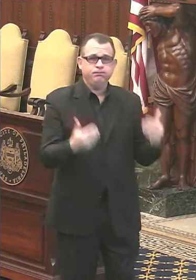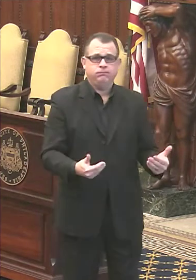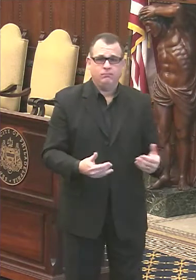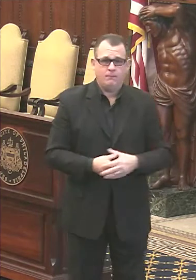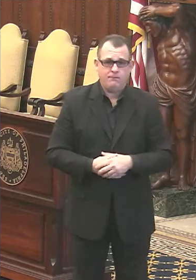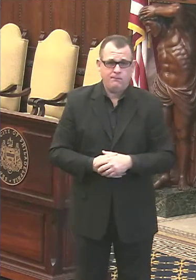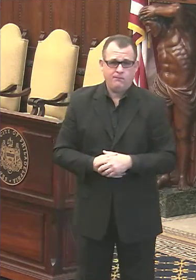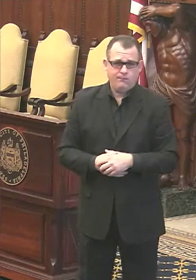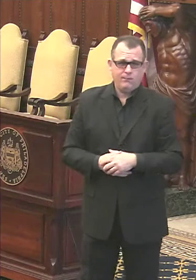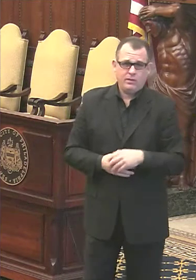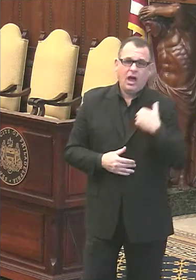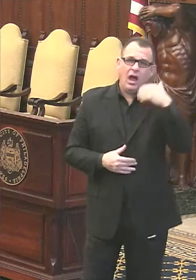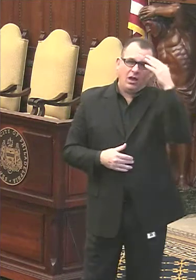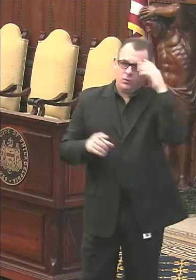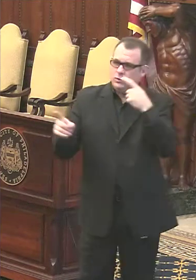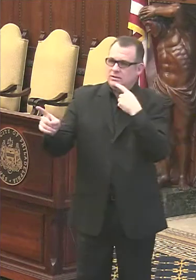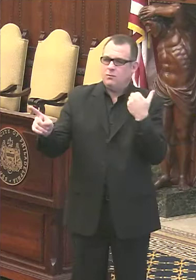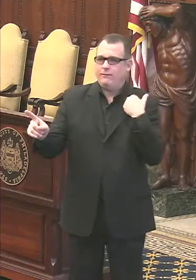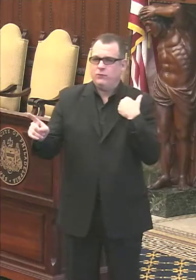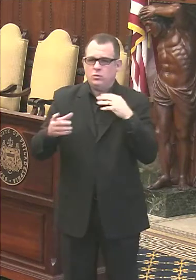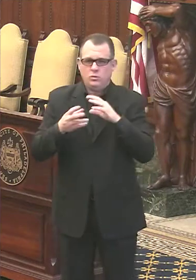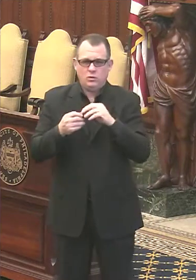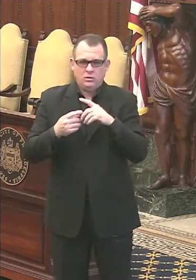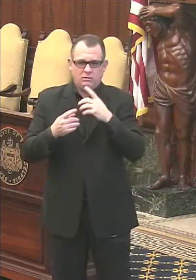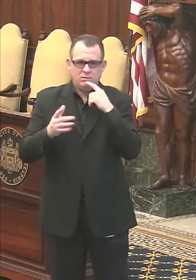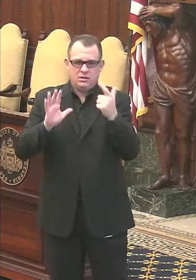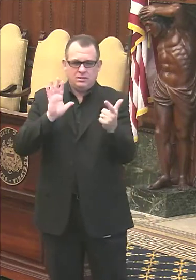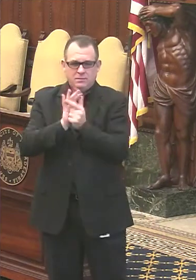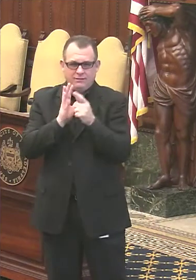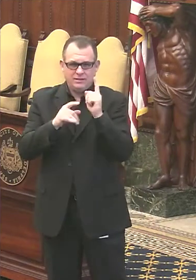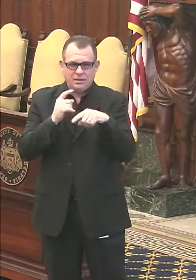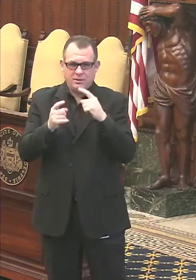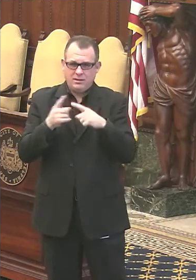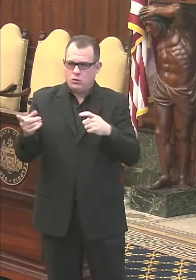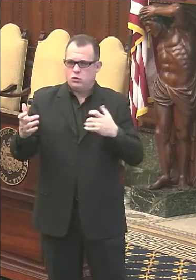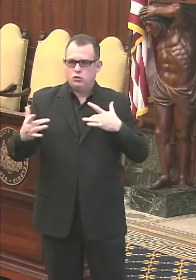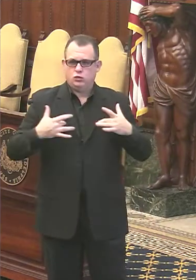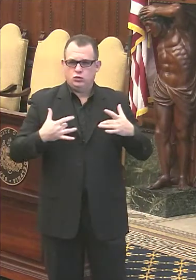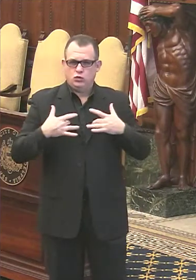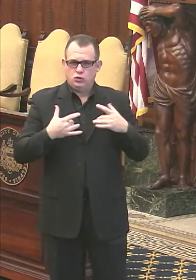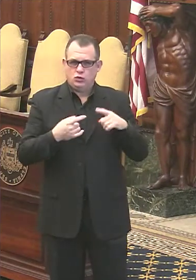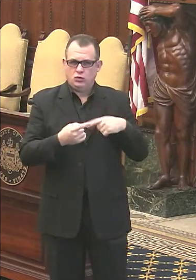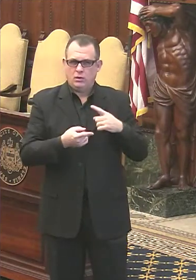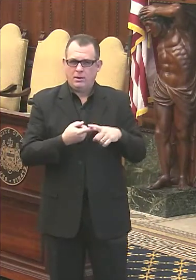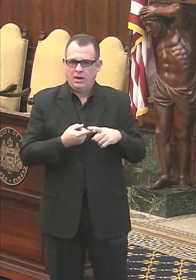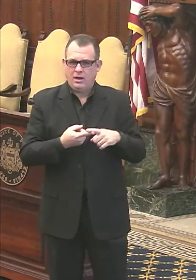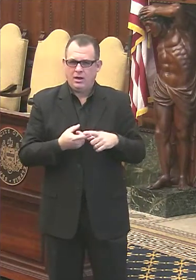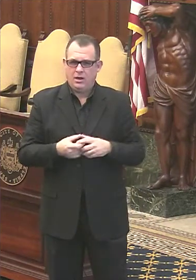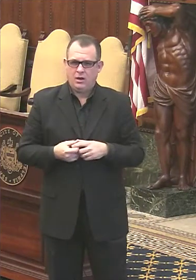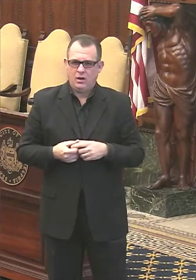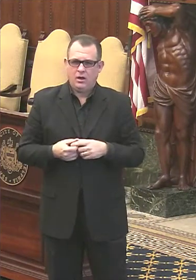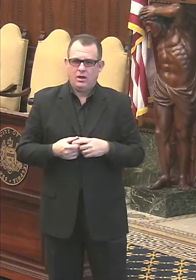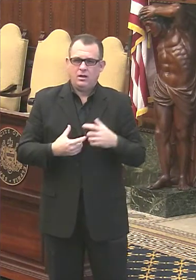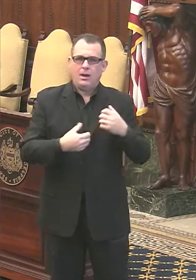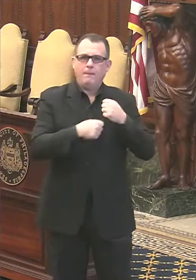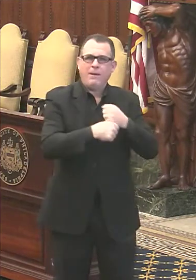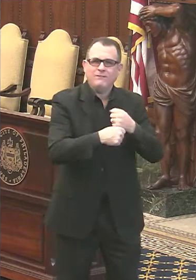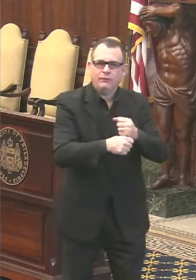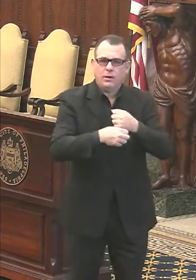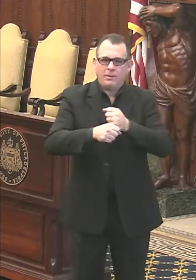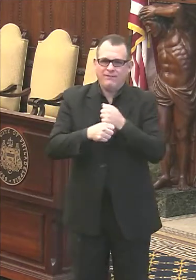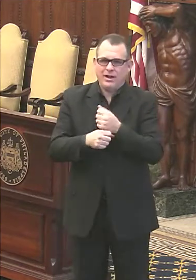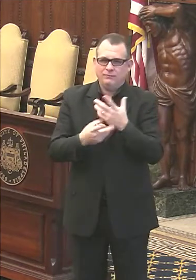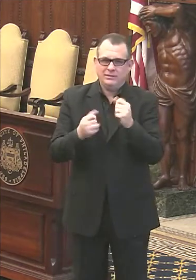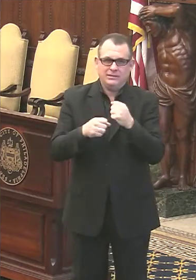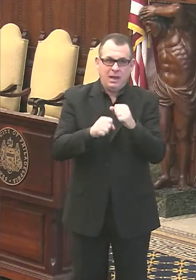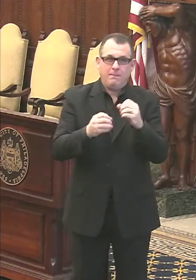I know you've said in the past, and we've asked you specifically about it. You've been concerned that the major manufacturers simply can't produce much more